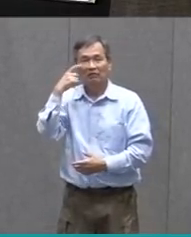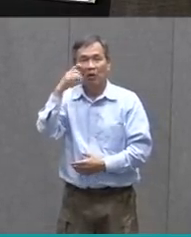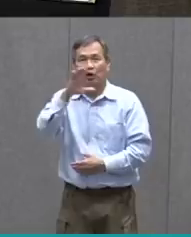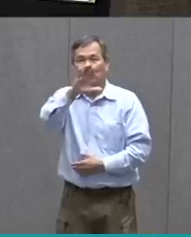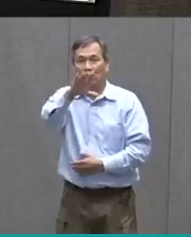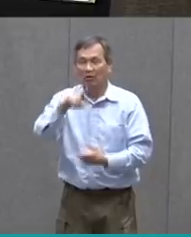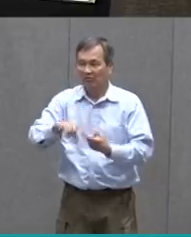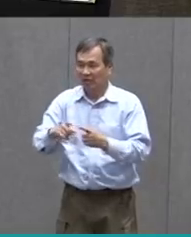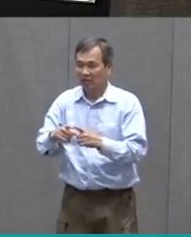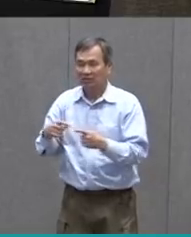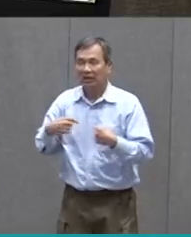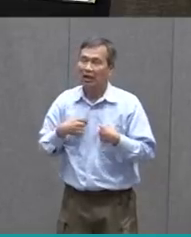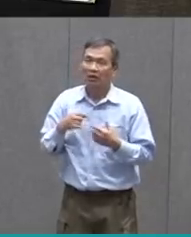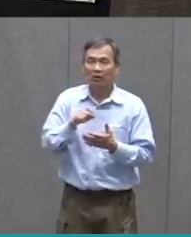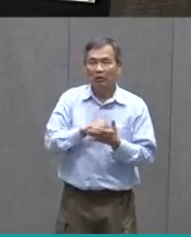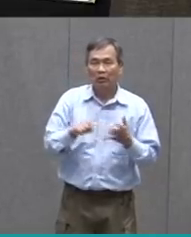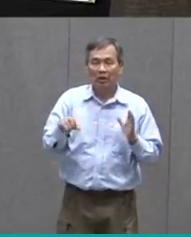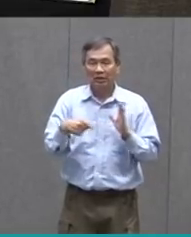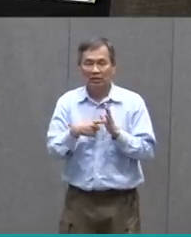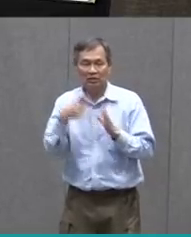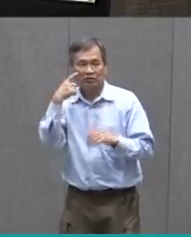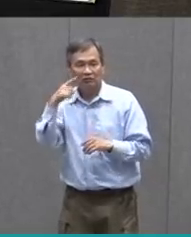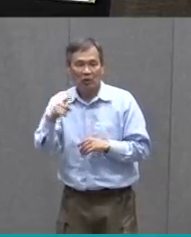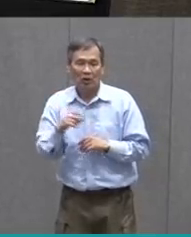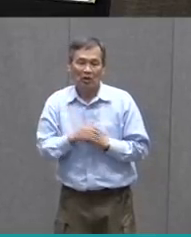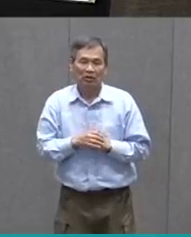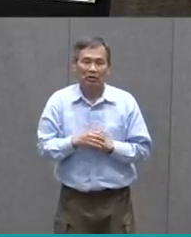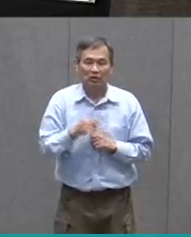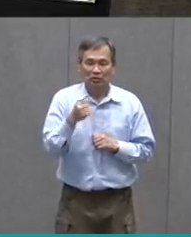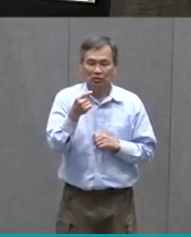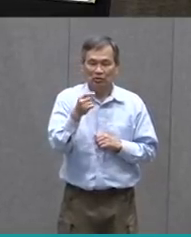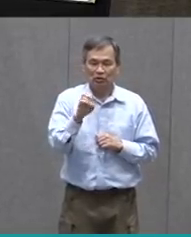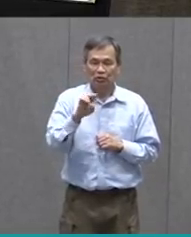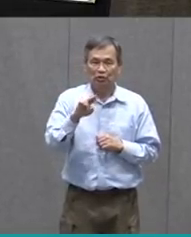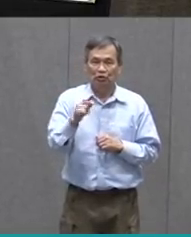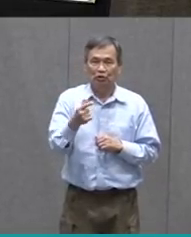I'm Going To Write That It Is For George Lucas